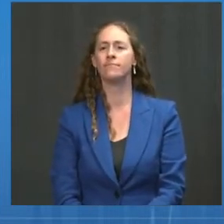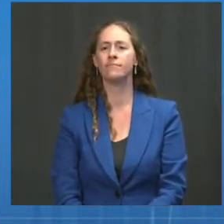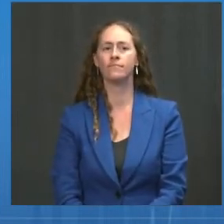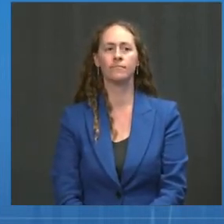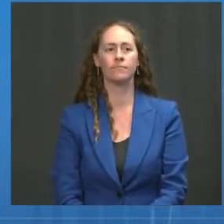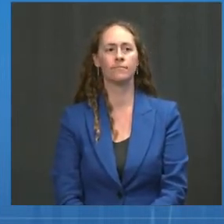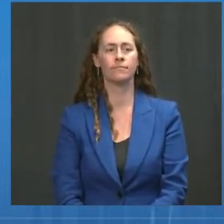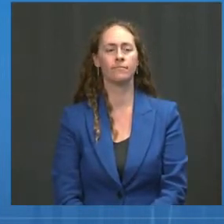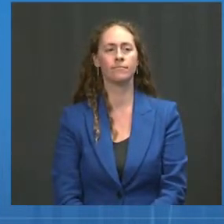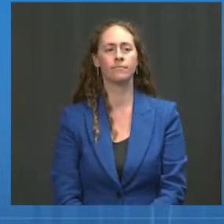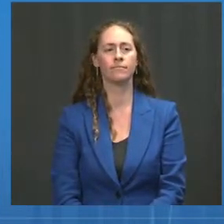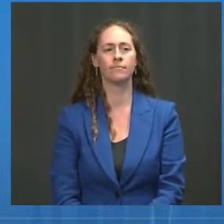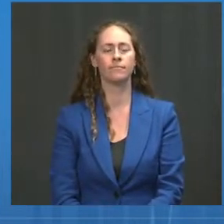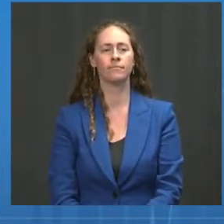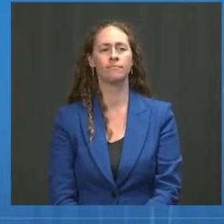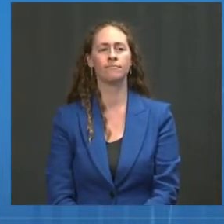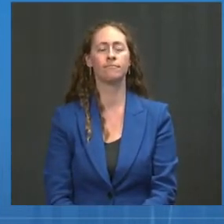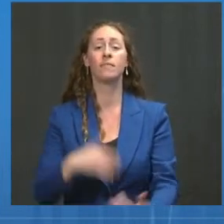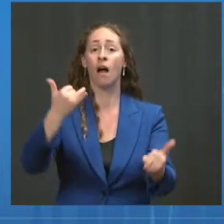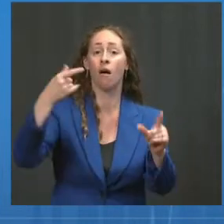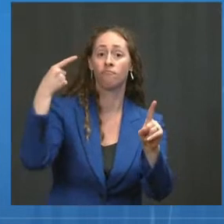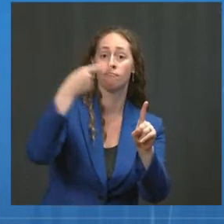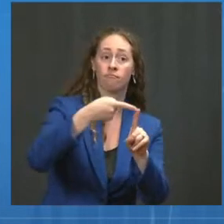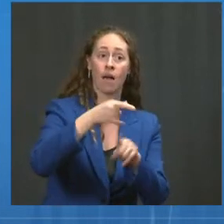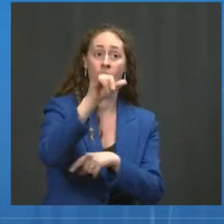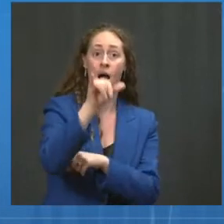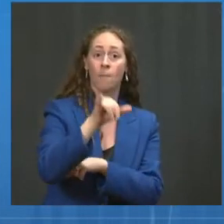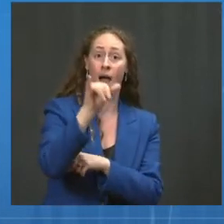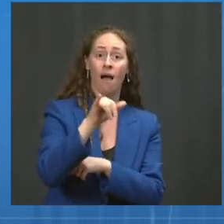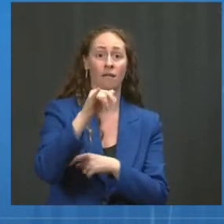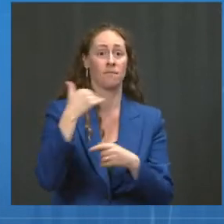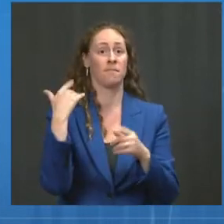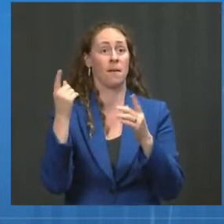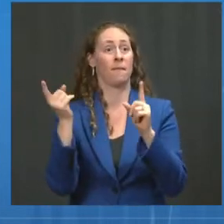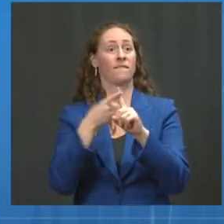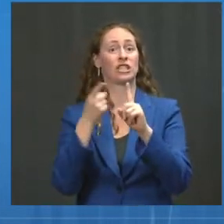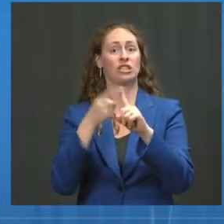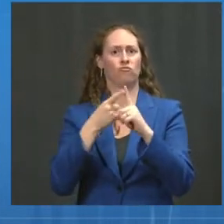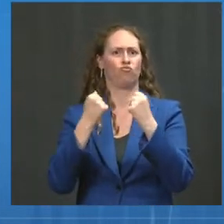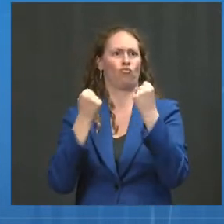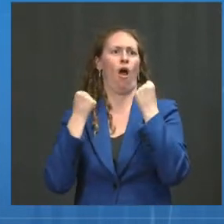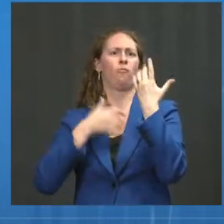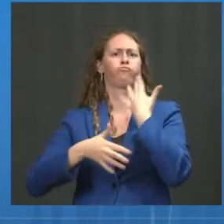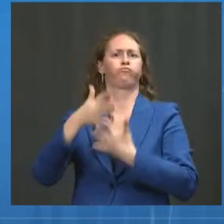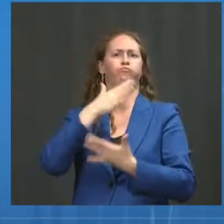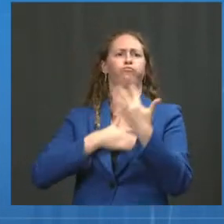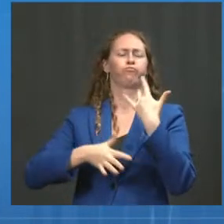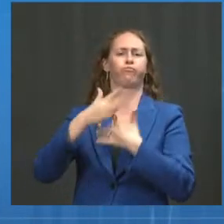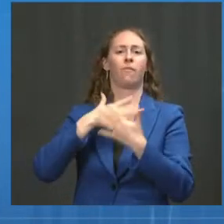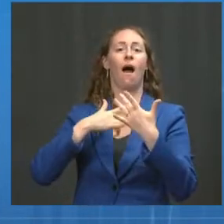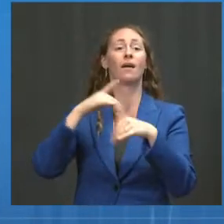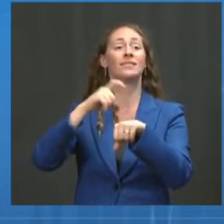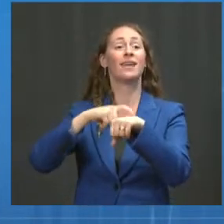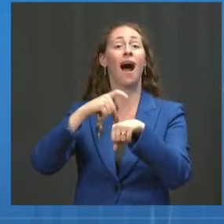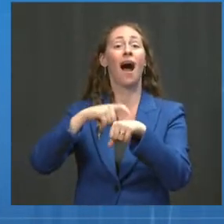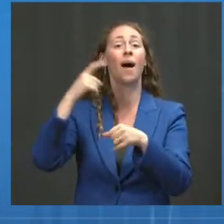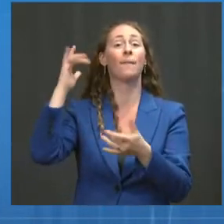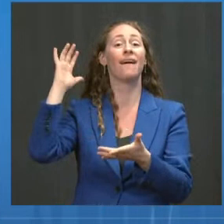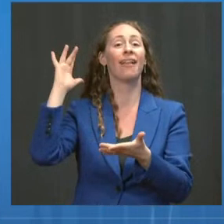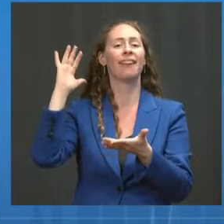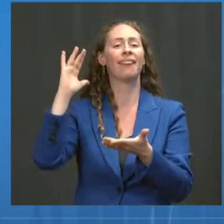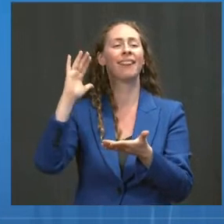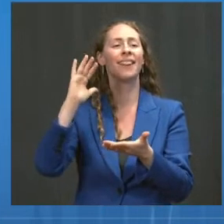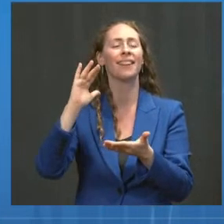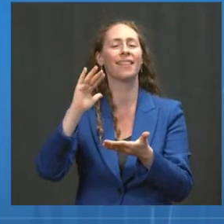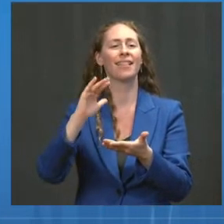levels decline over time, in this case, following two mRNA immunizations, and that's regardless of the